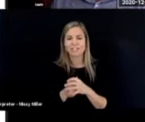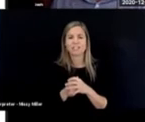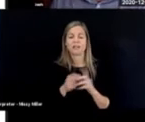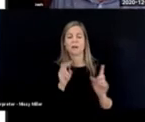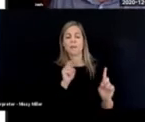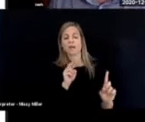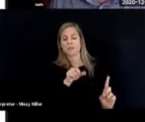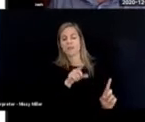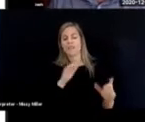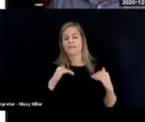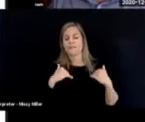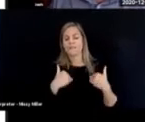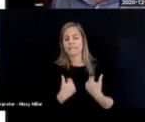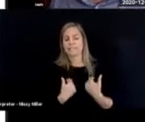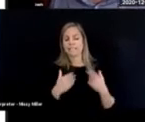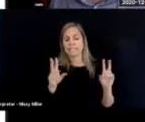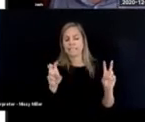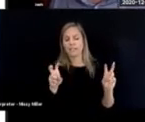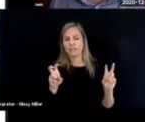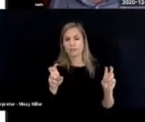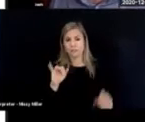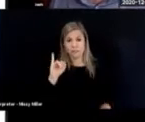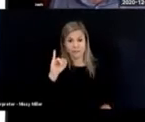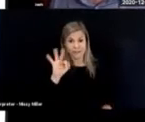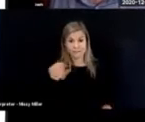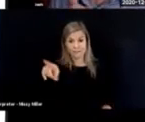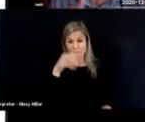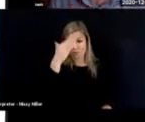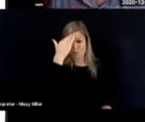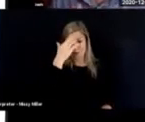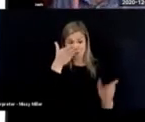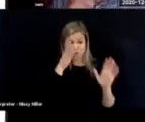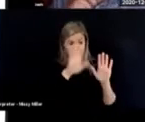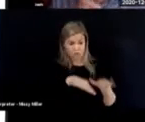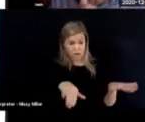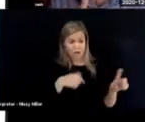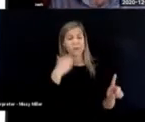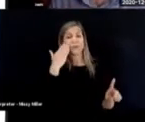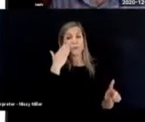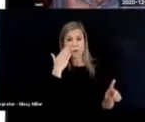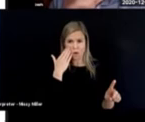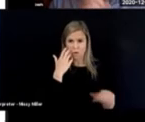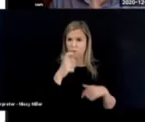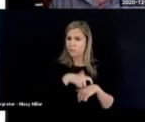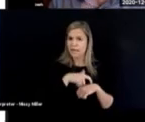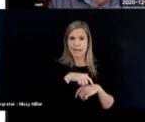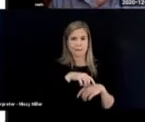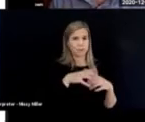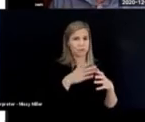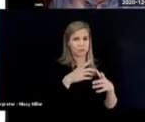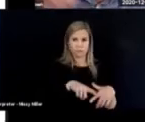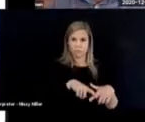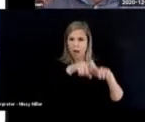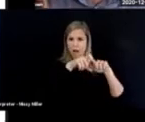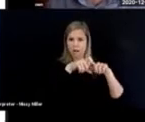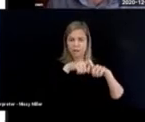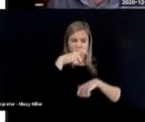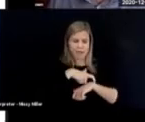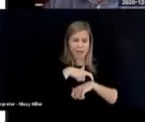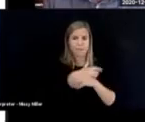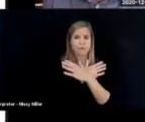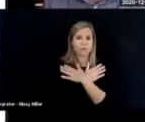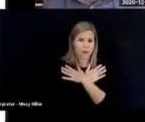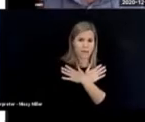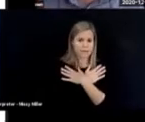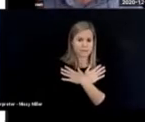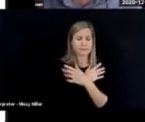time. Monitoring fatigue issues carefully. If you know the child, you know when to stop, when to